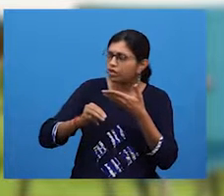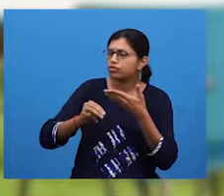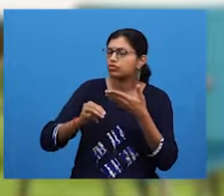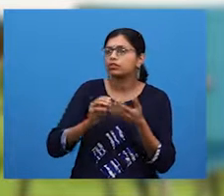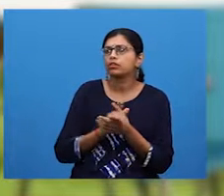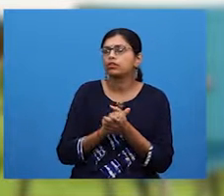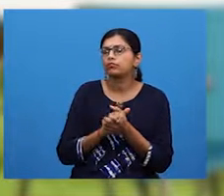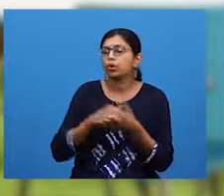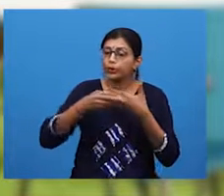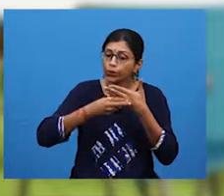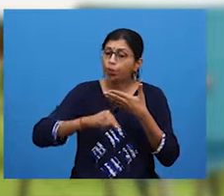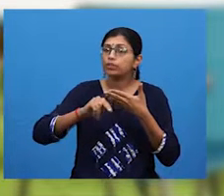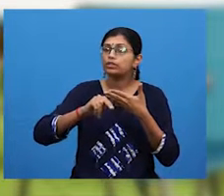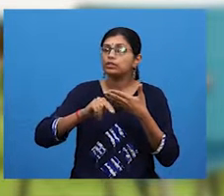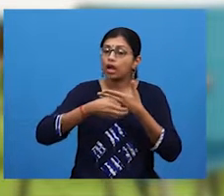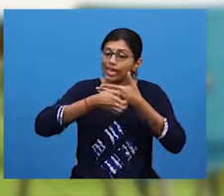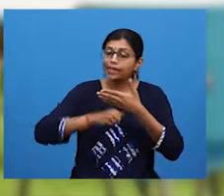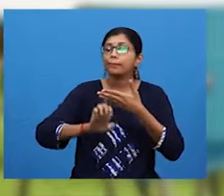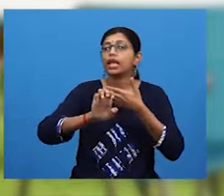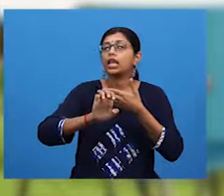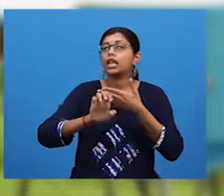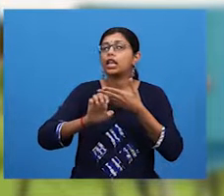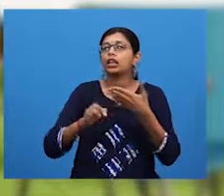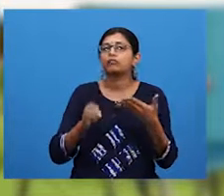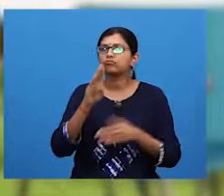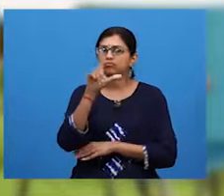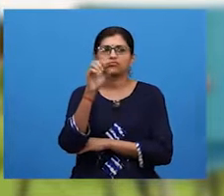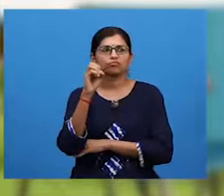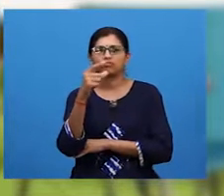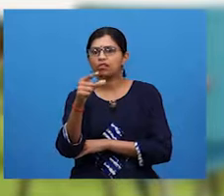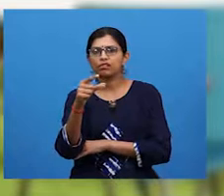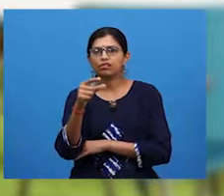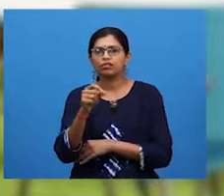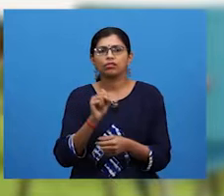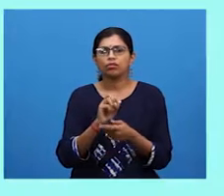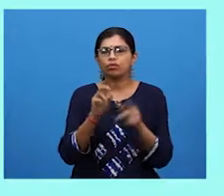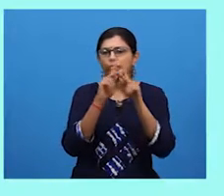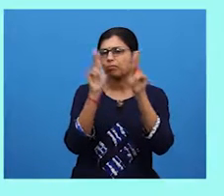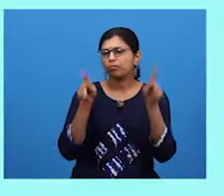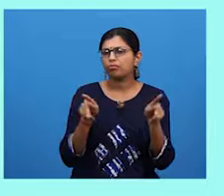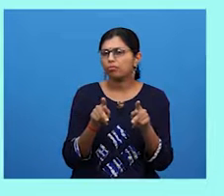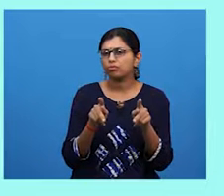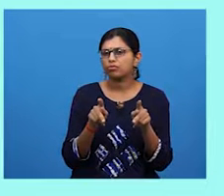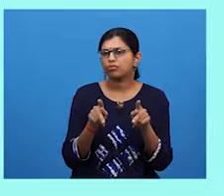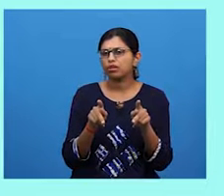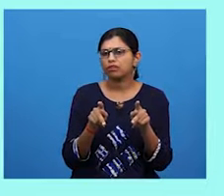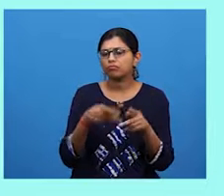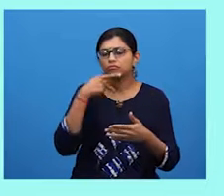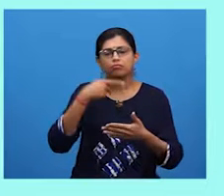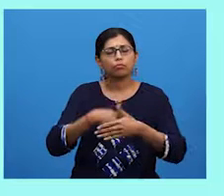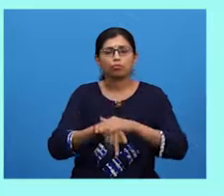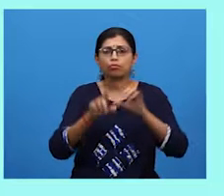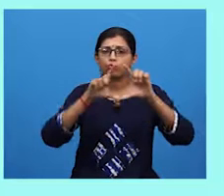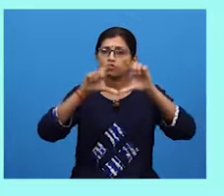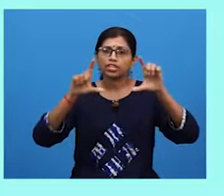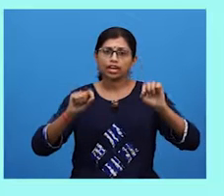a note, an email, blog or a postcard. However, your